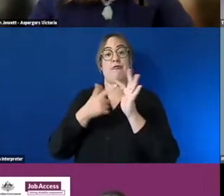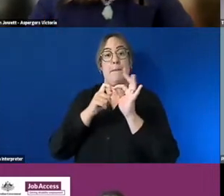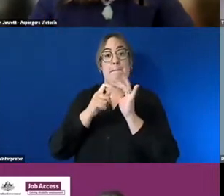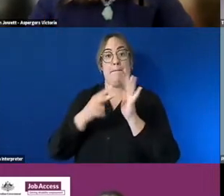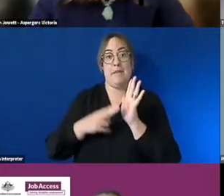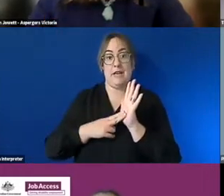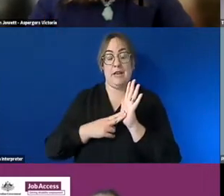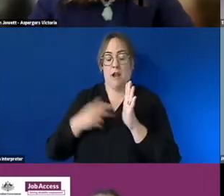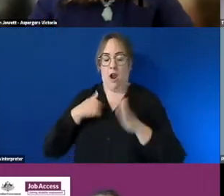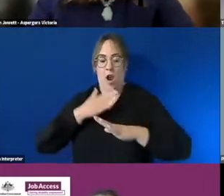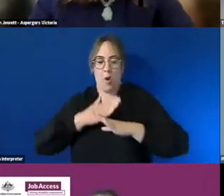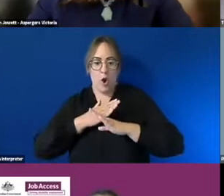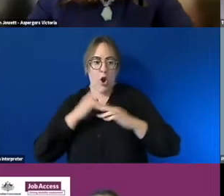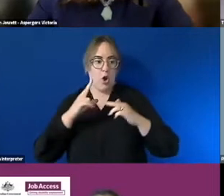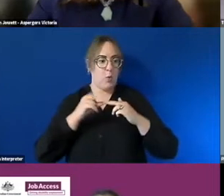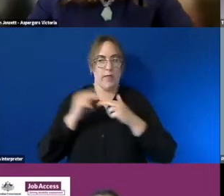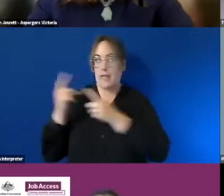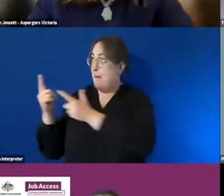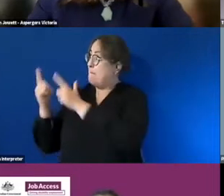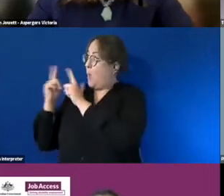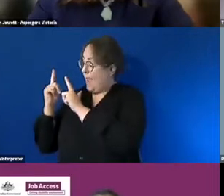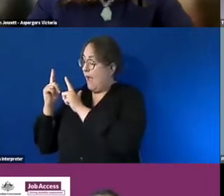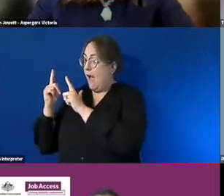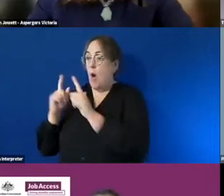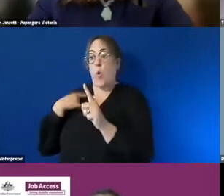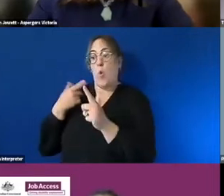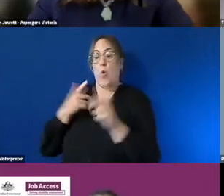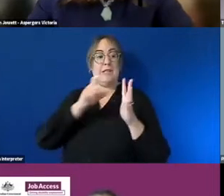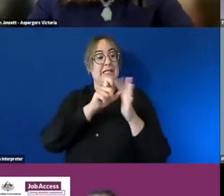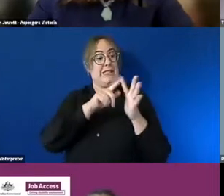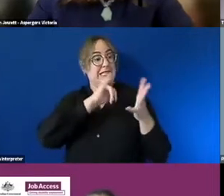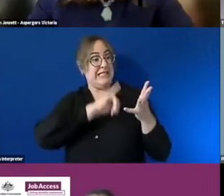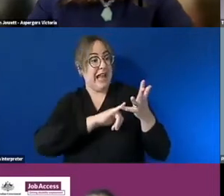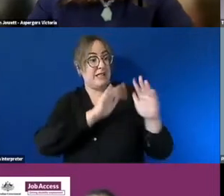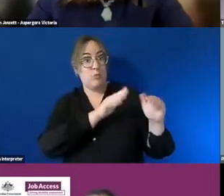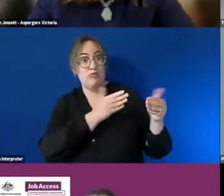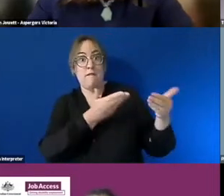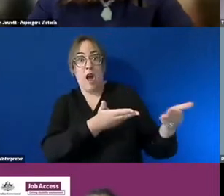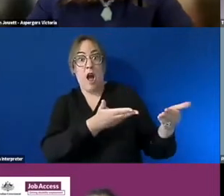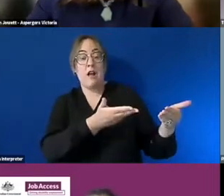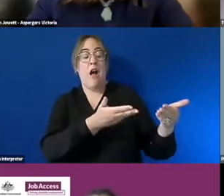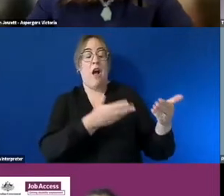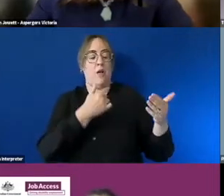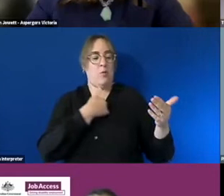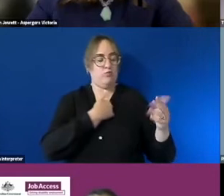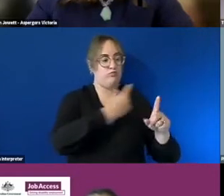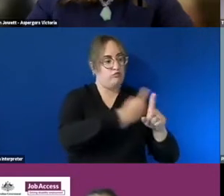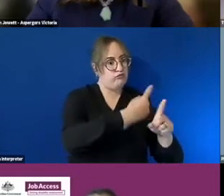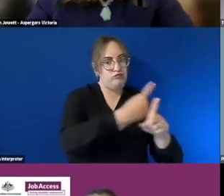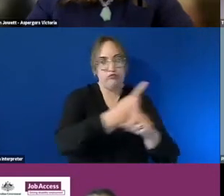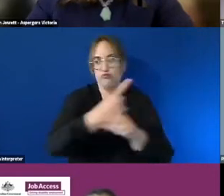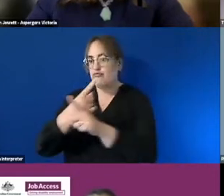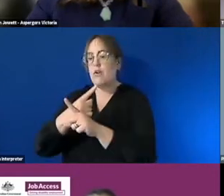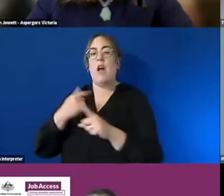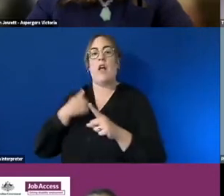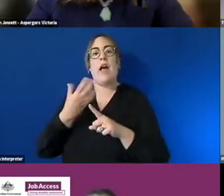talk to employers we talk to employment service providers and there's a lot of those and there's very lots of new services that have